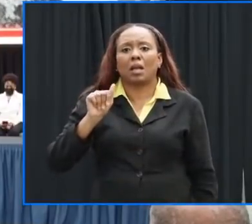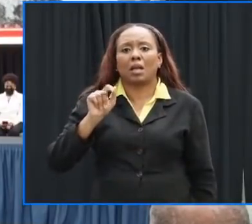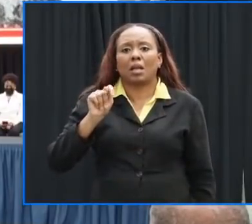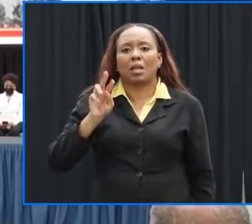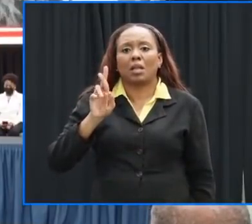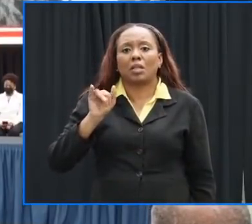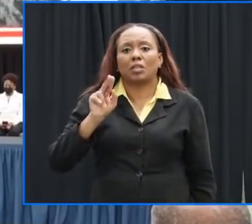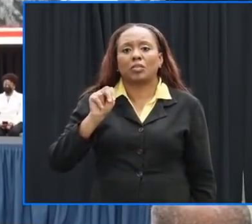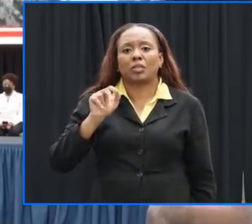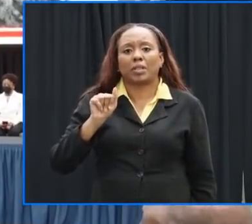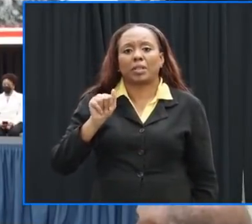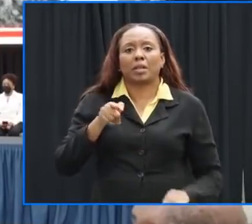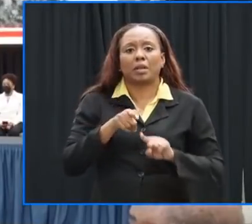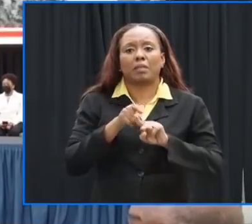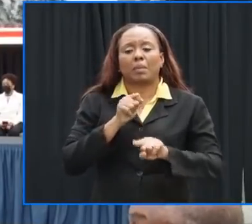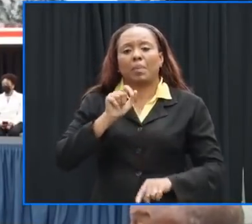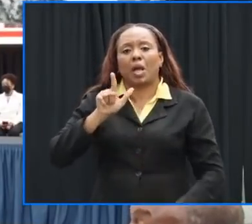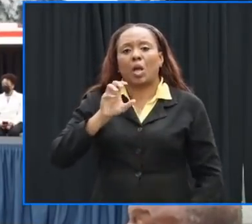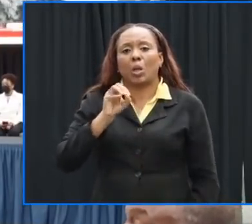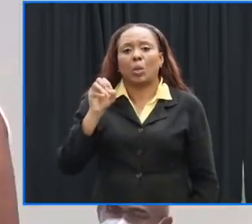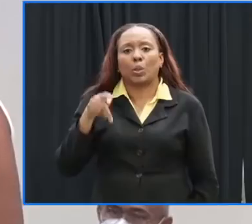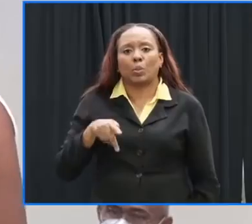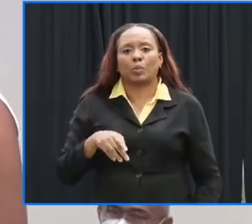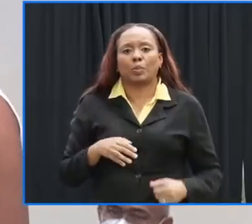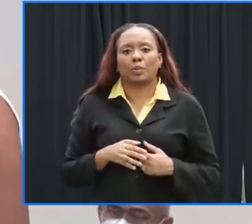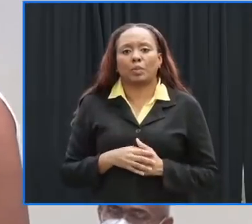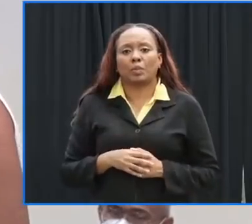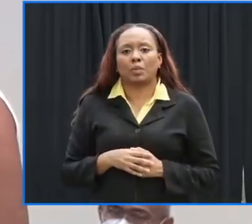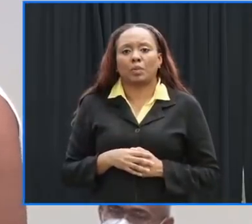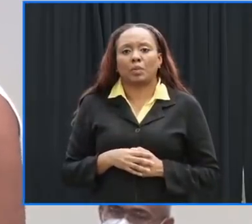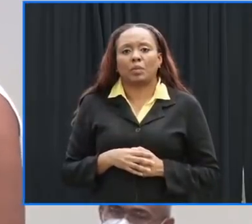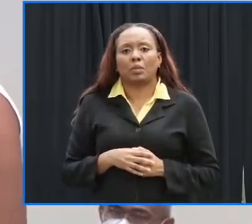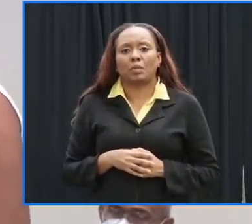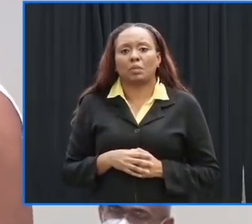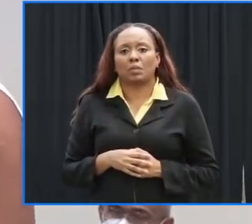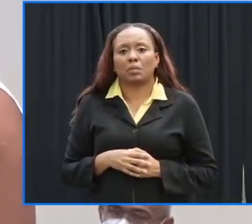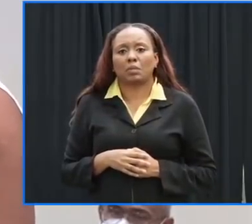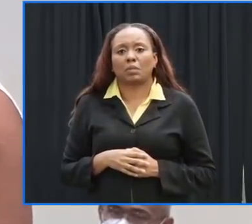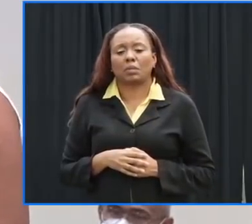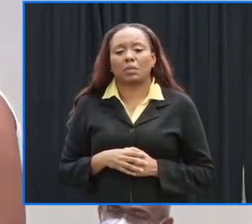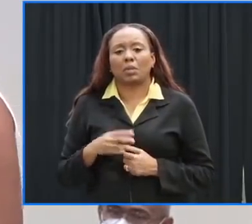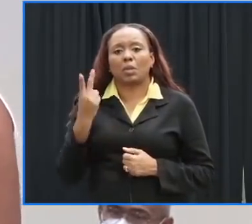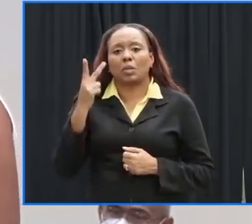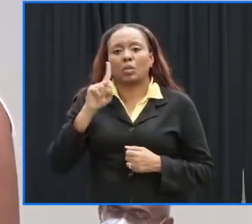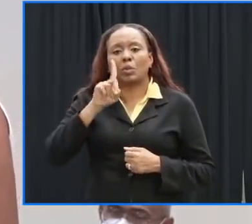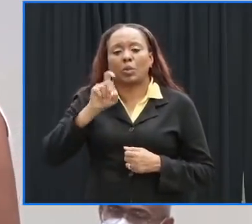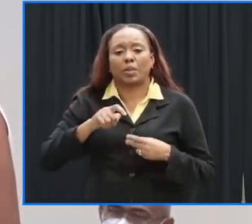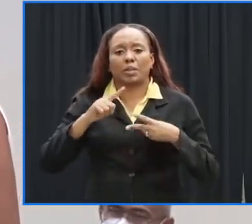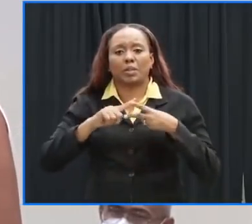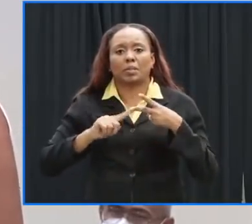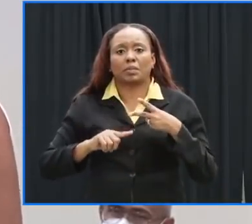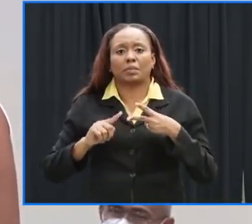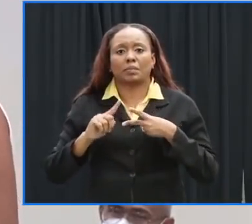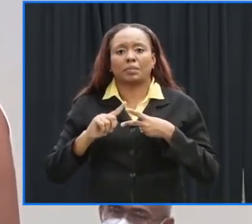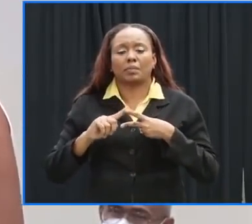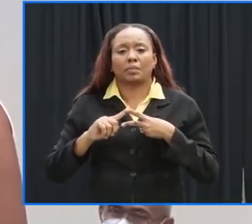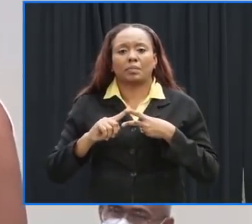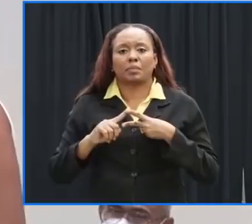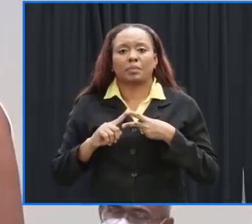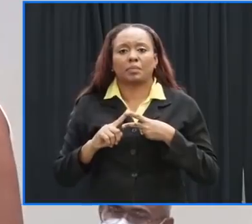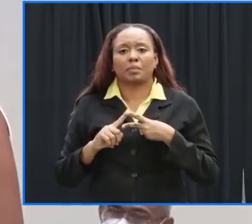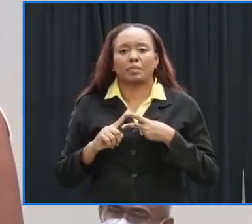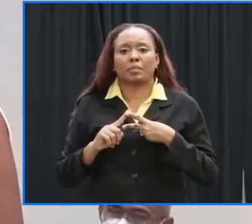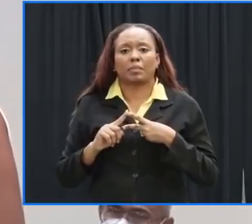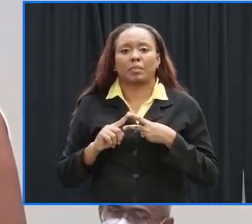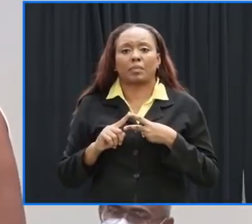news hi good afternoon i have just two quick questions uh firstly what is going to be done for